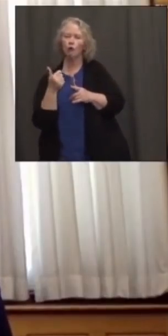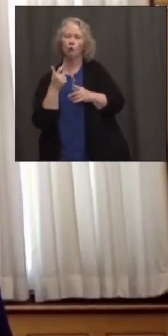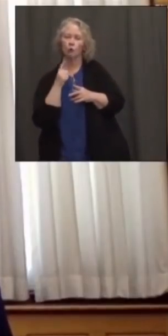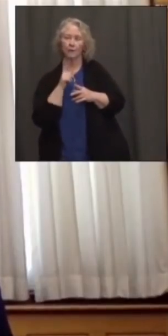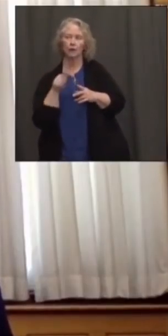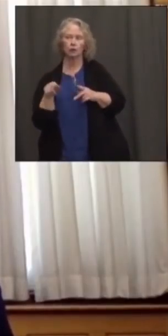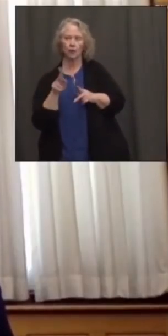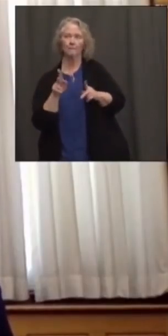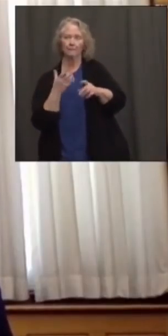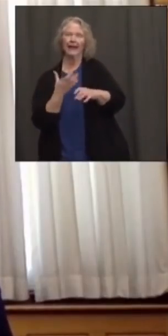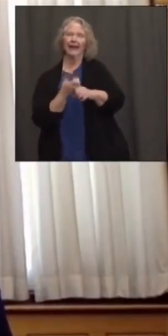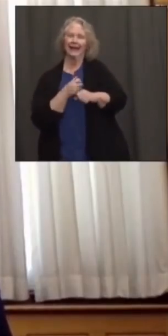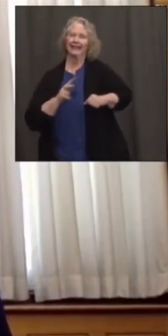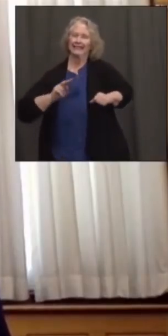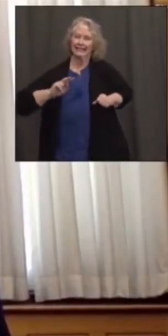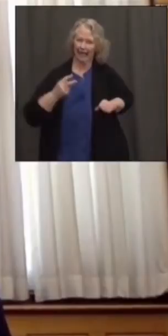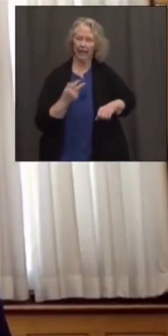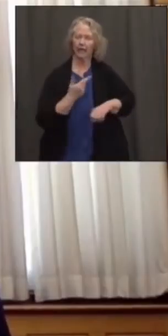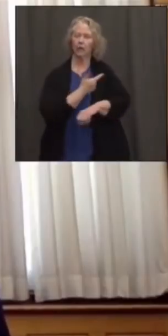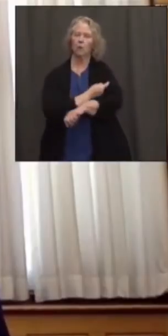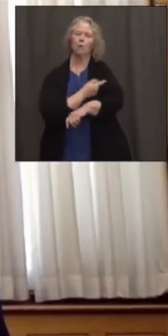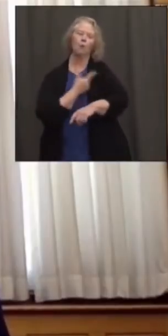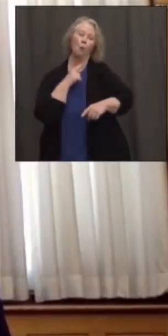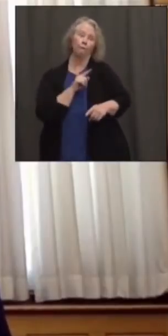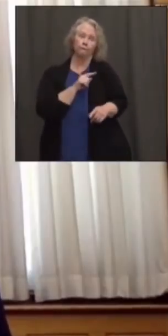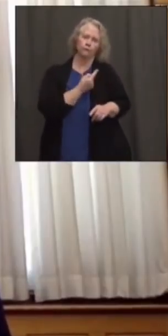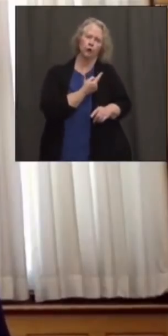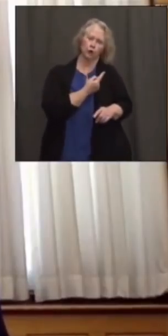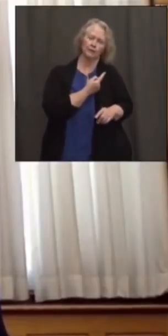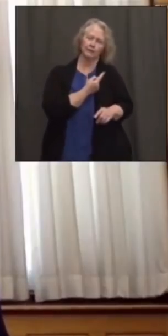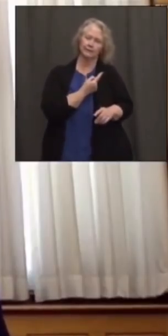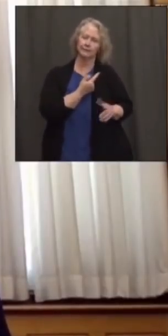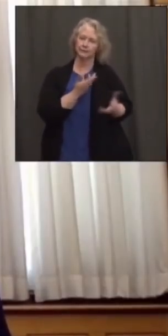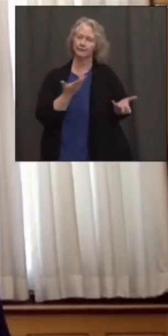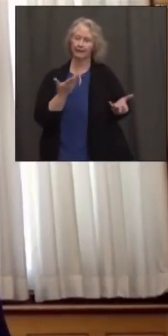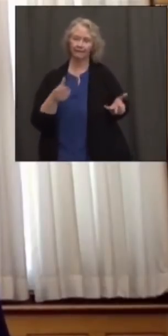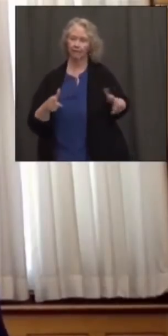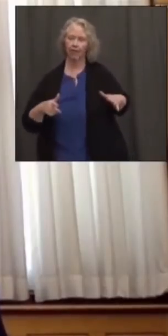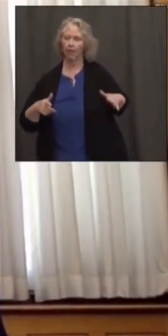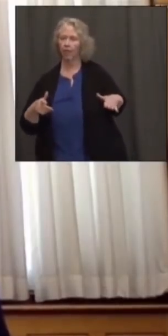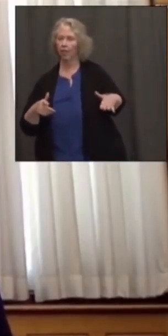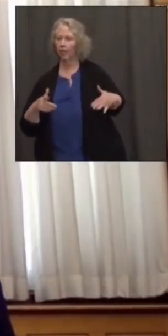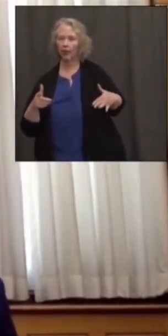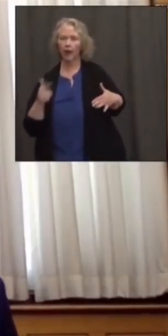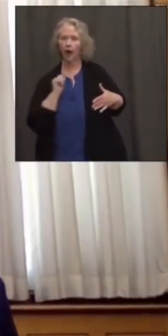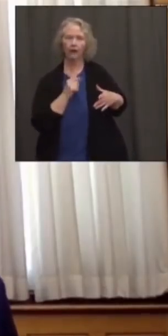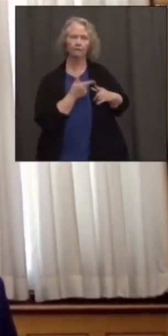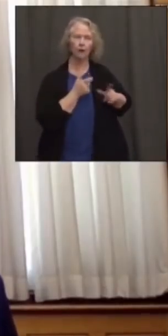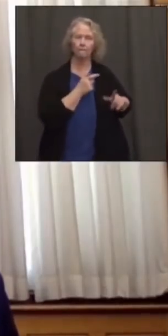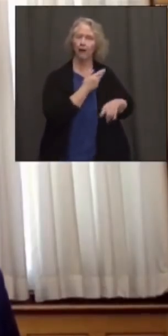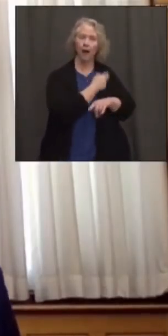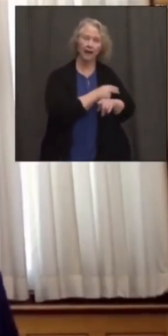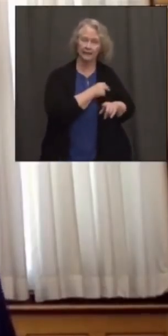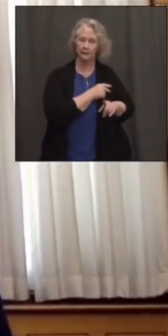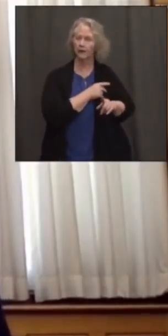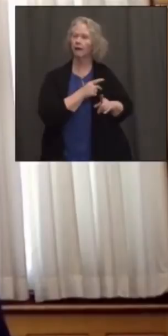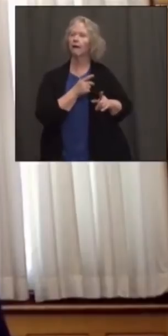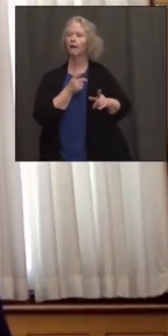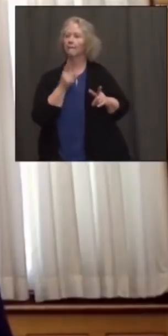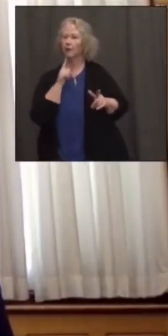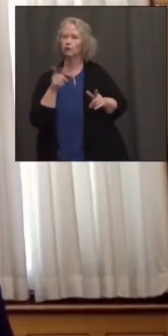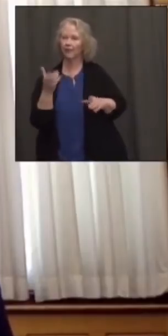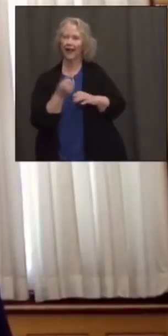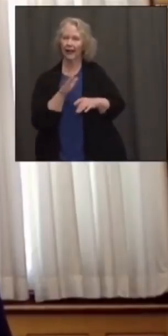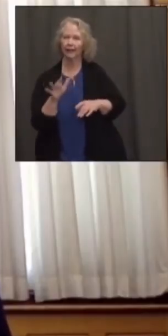doses get administered as needed or that first doses get administered as well if the individual's not coming from a hospital. But the reality is,